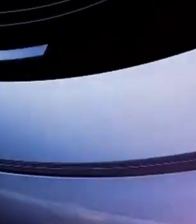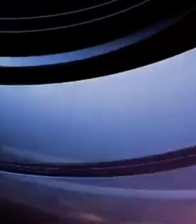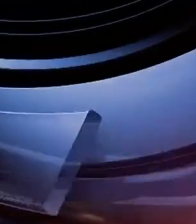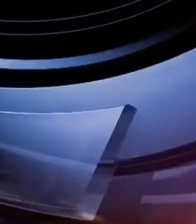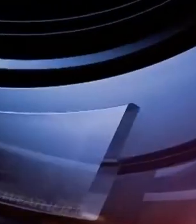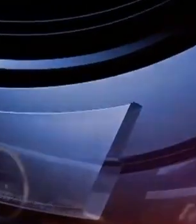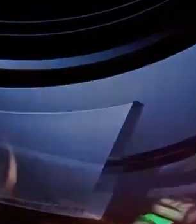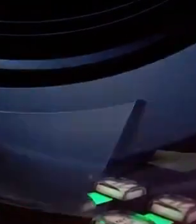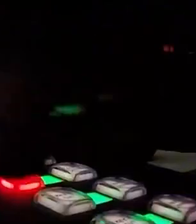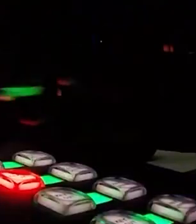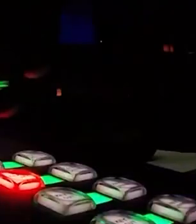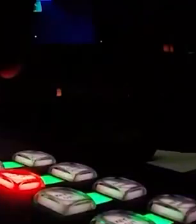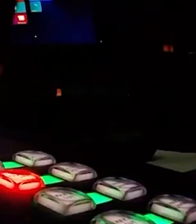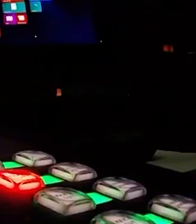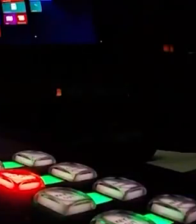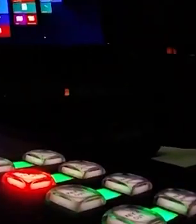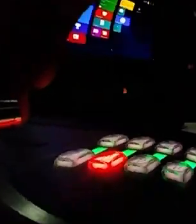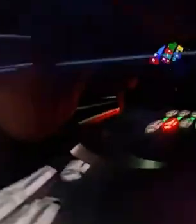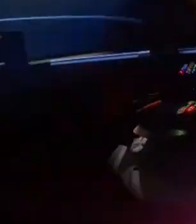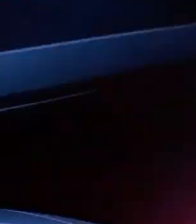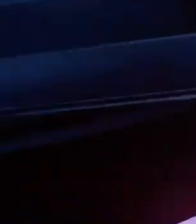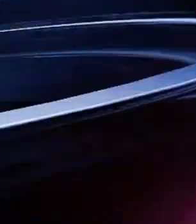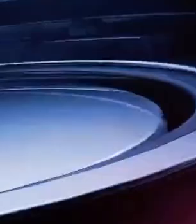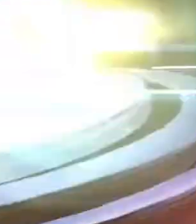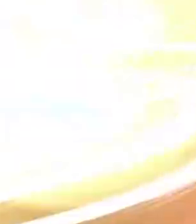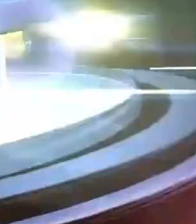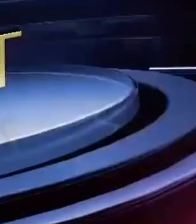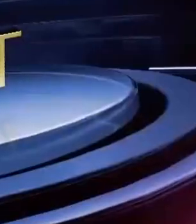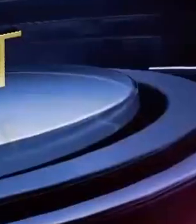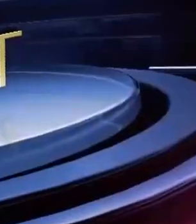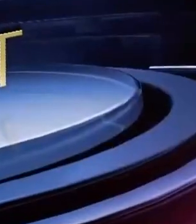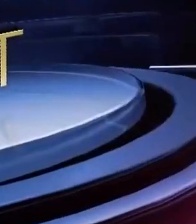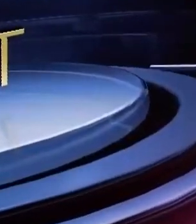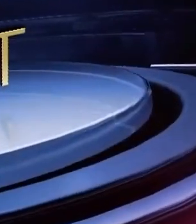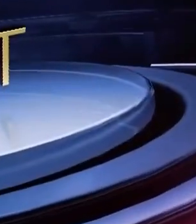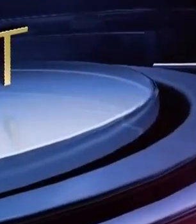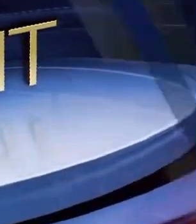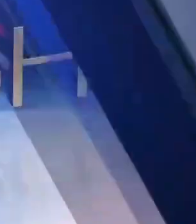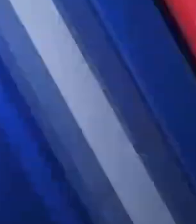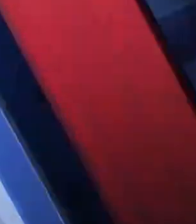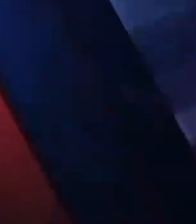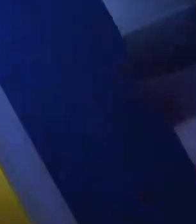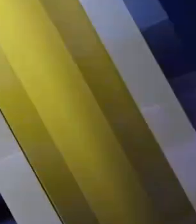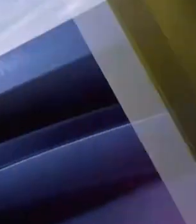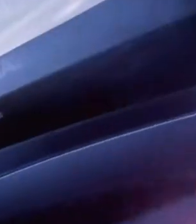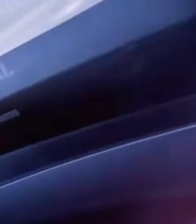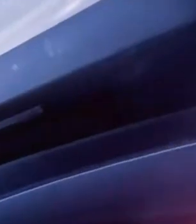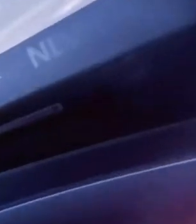Broadcasting from our studios in the Pines in Michael, this is CBC Newsnight, starting now.